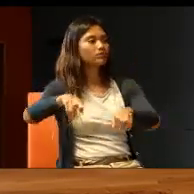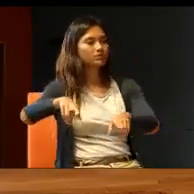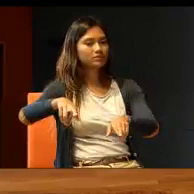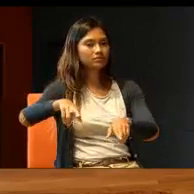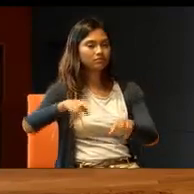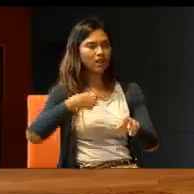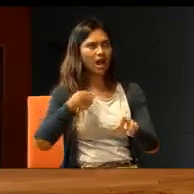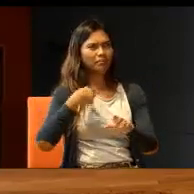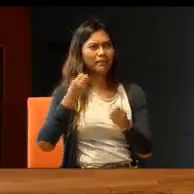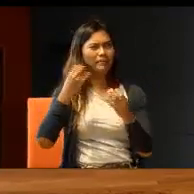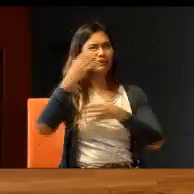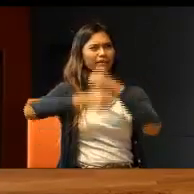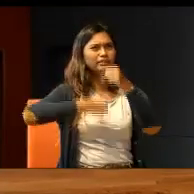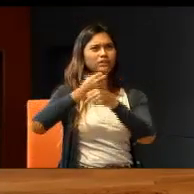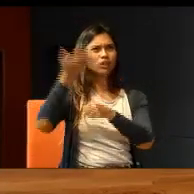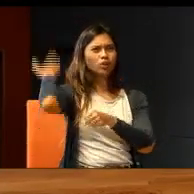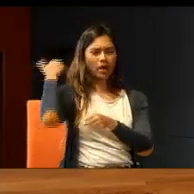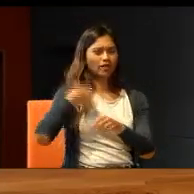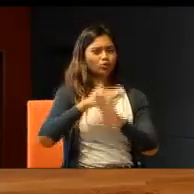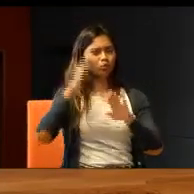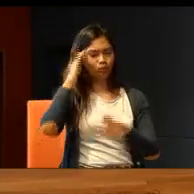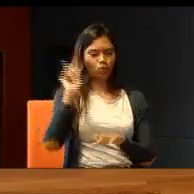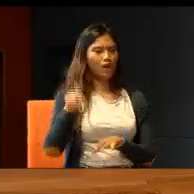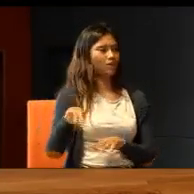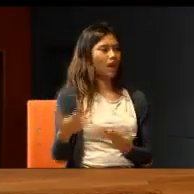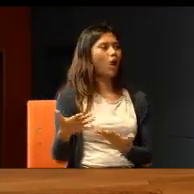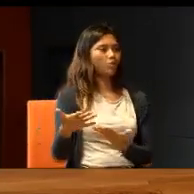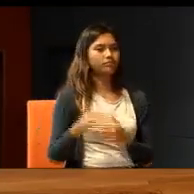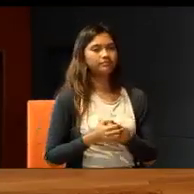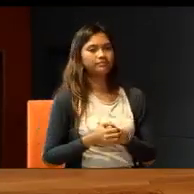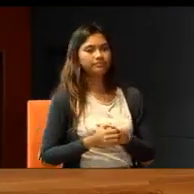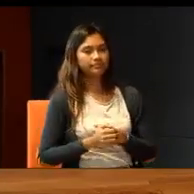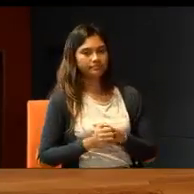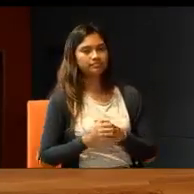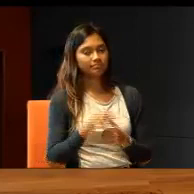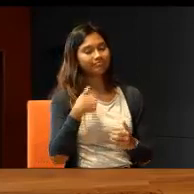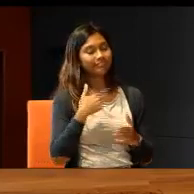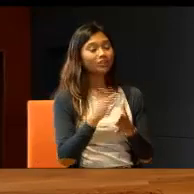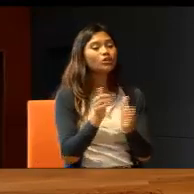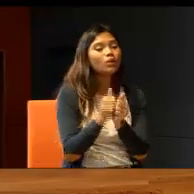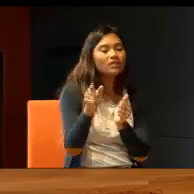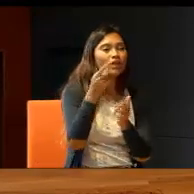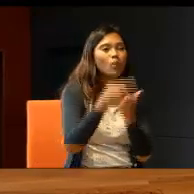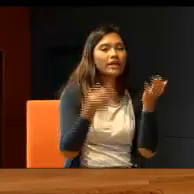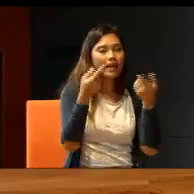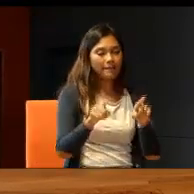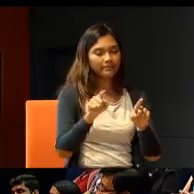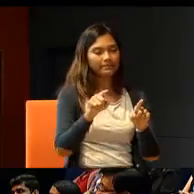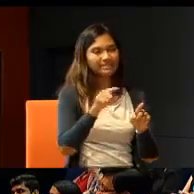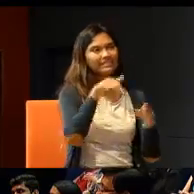is the status now? I mean, I retired so many years ago. I really wouldn't know, but I will be sharing with you, what happened in the